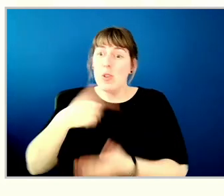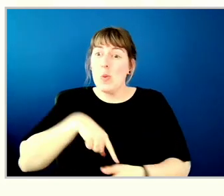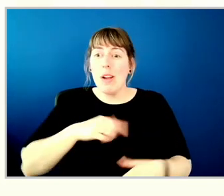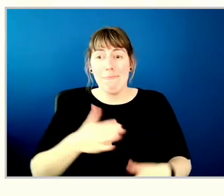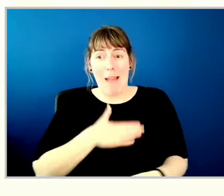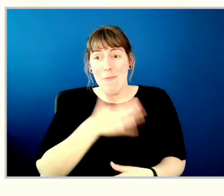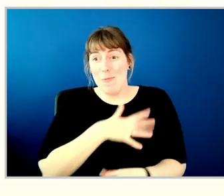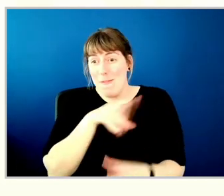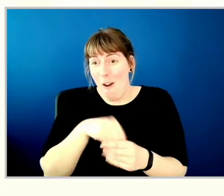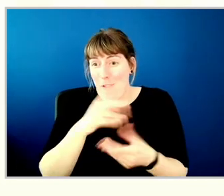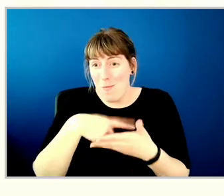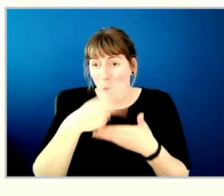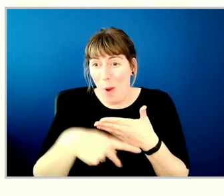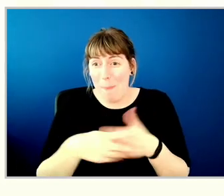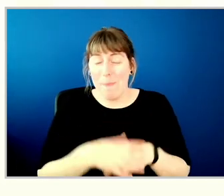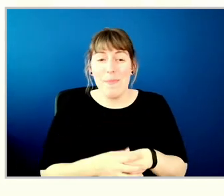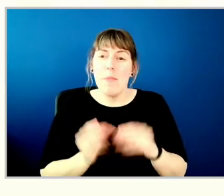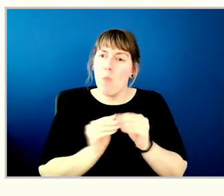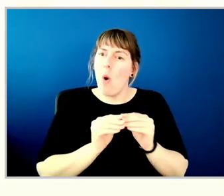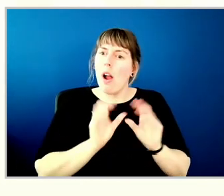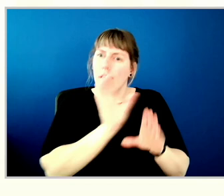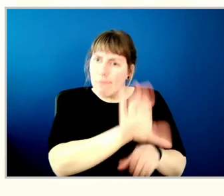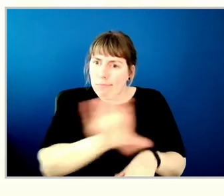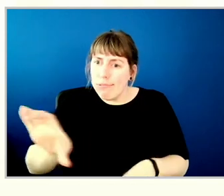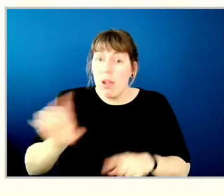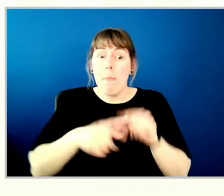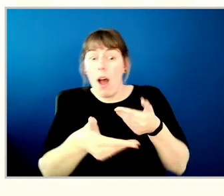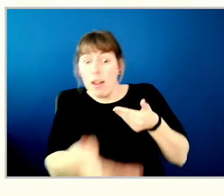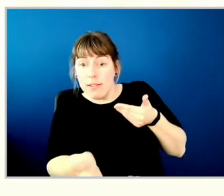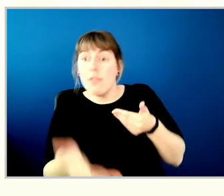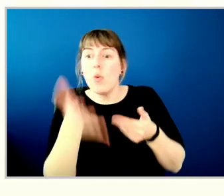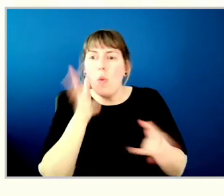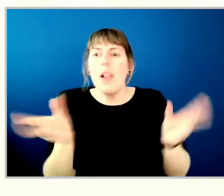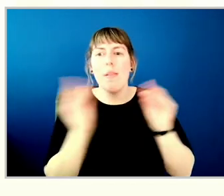that program with a lot more tangible actions to come. So thanks for the question.